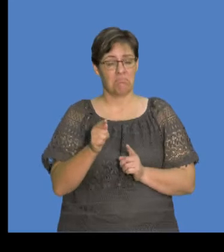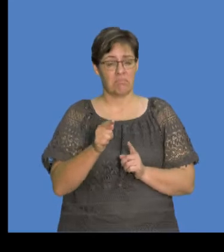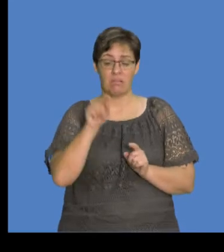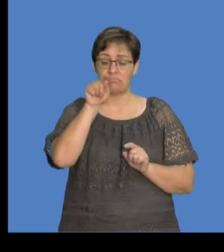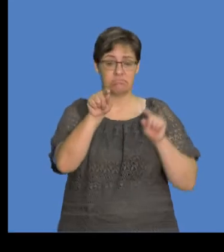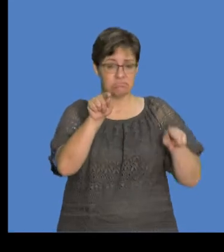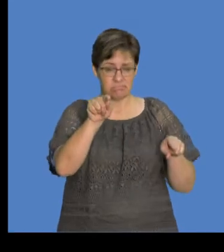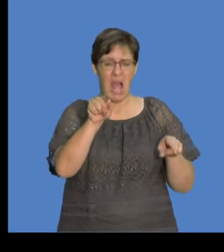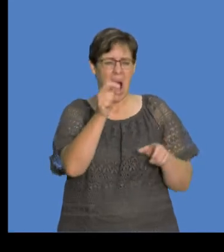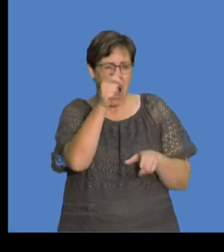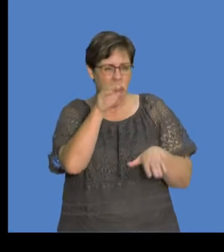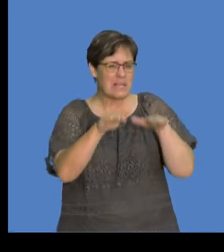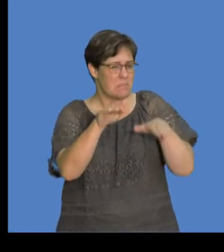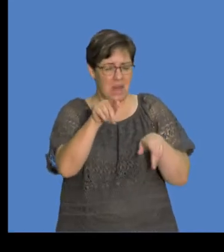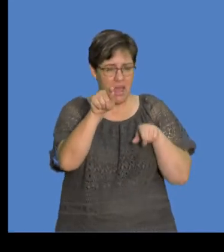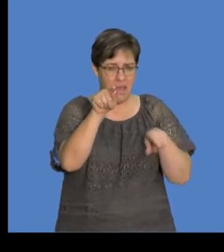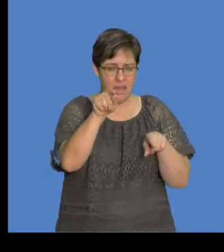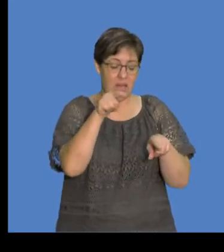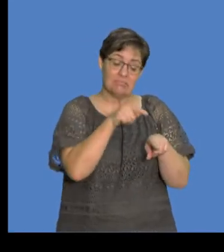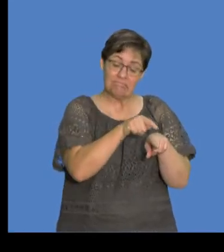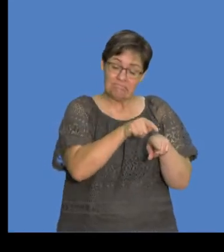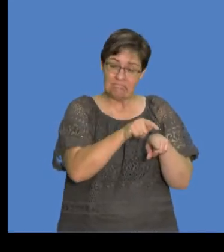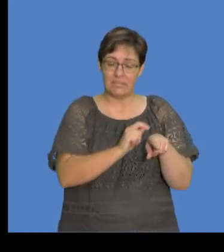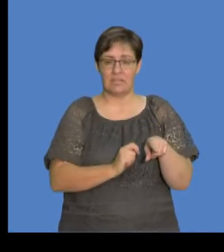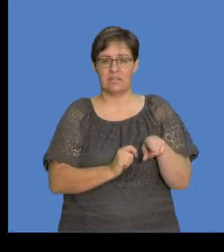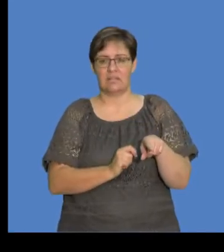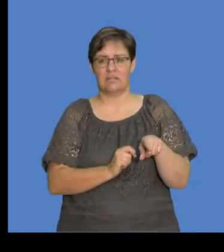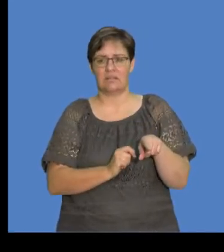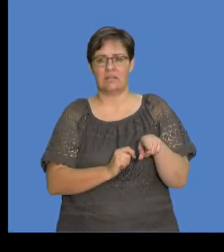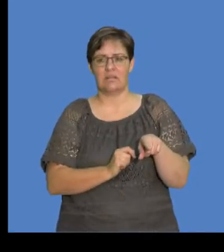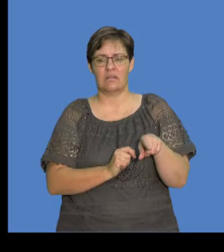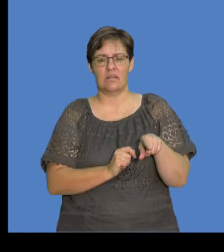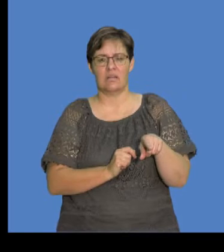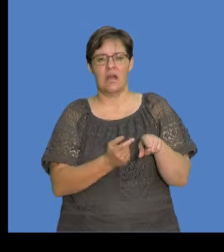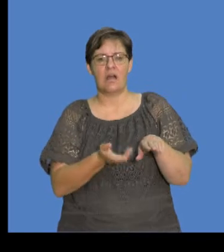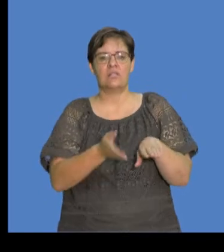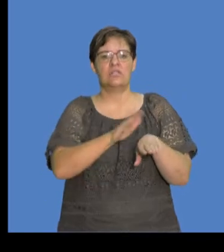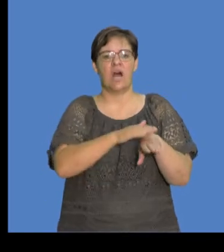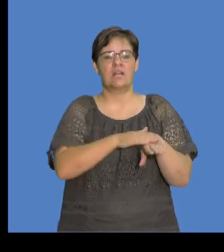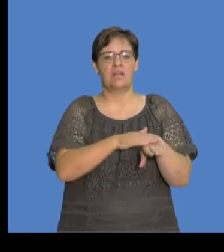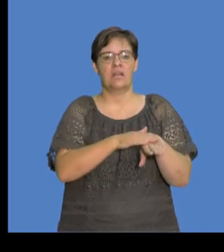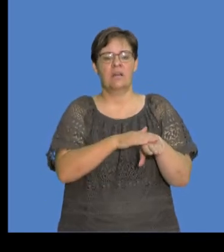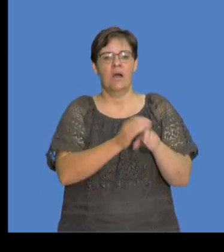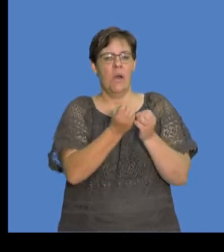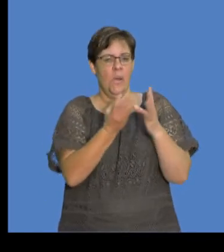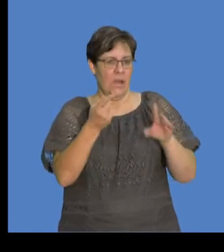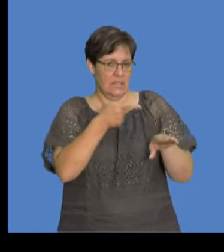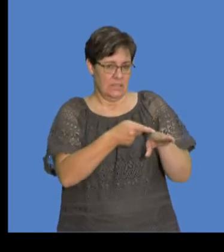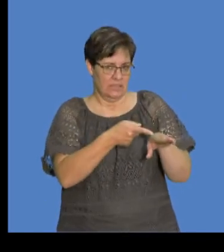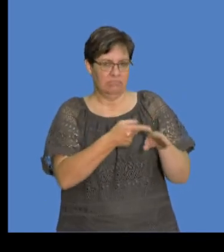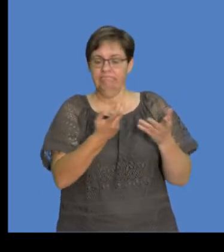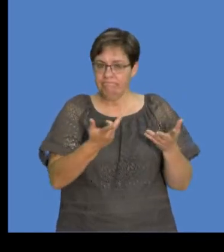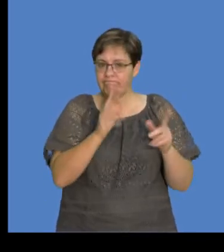it has, it deals a lot with what we mean when we say charge is quantized. This has to do with